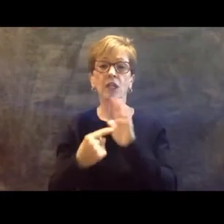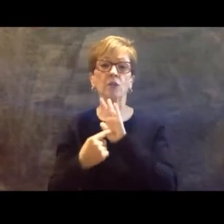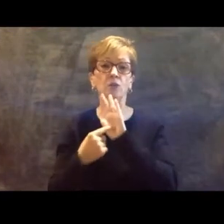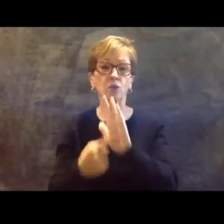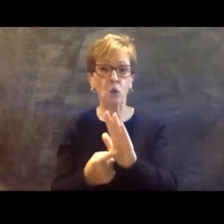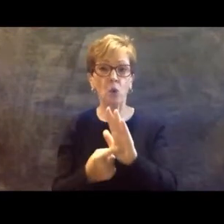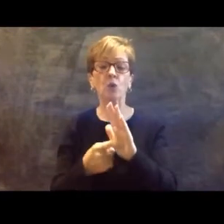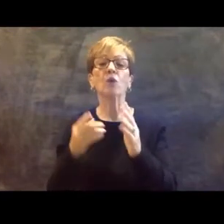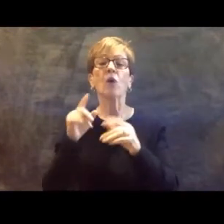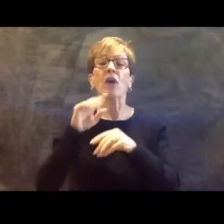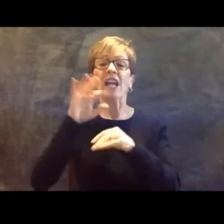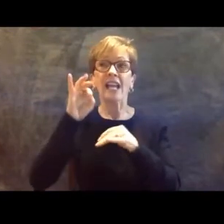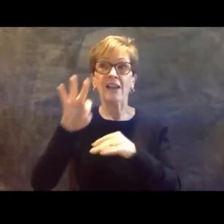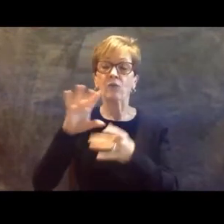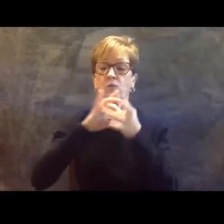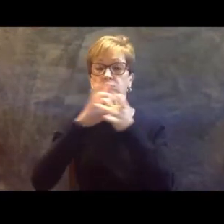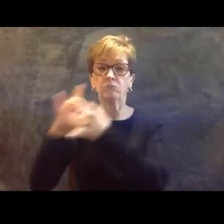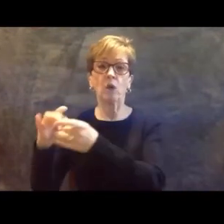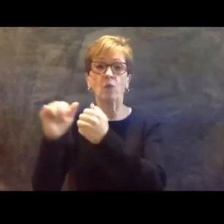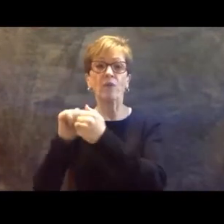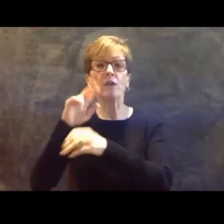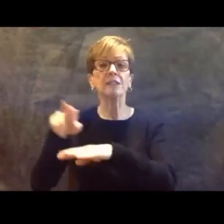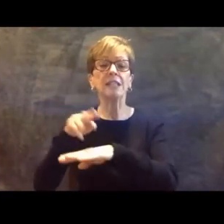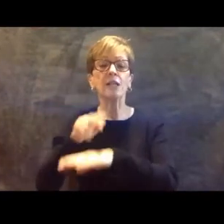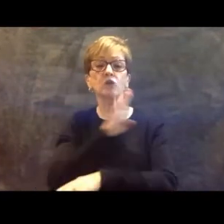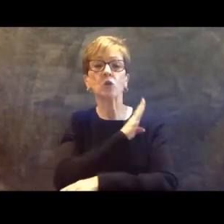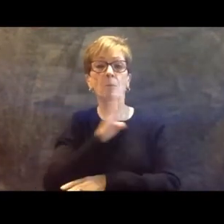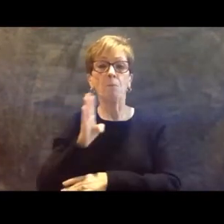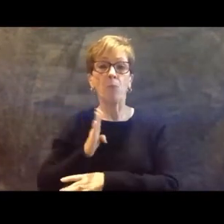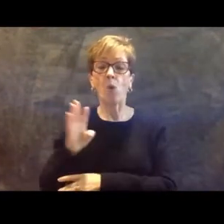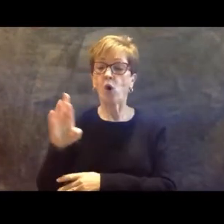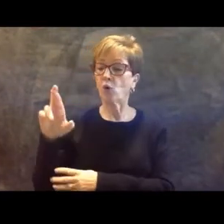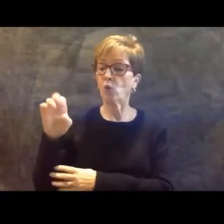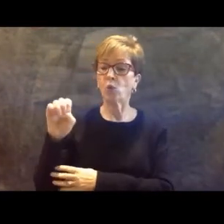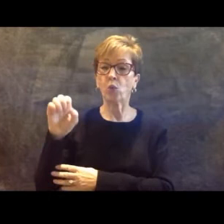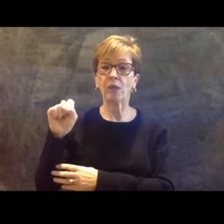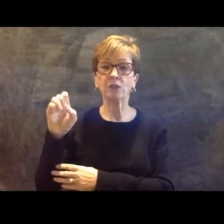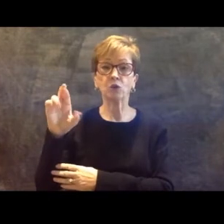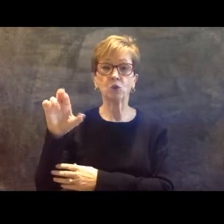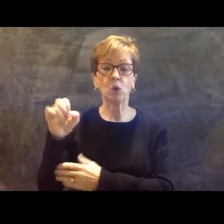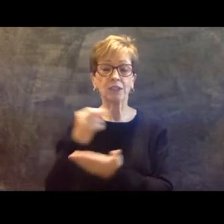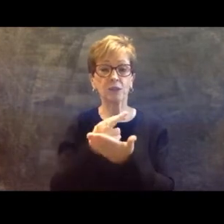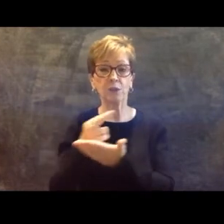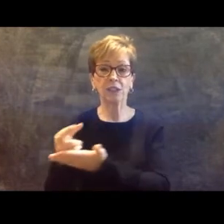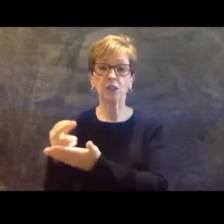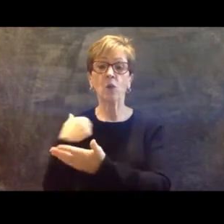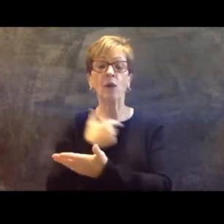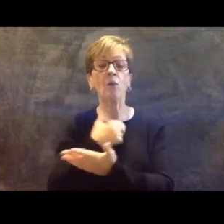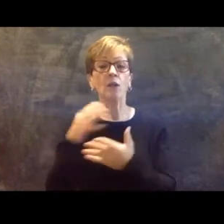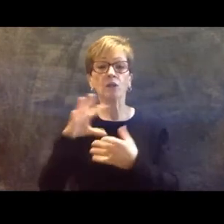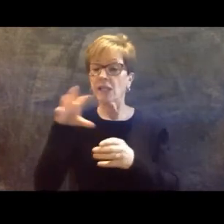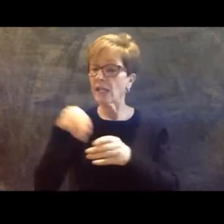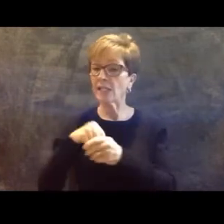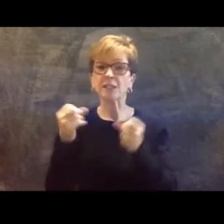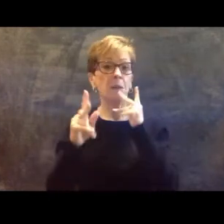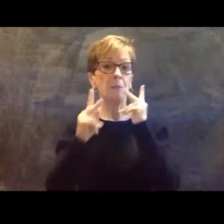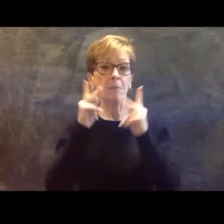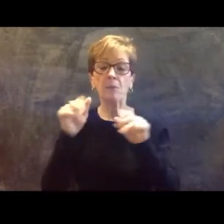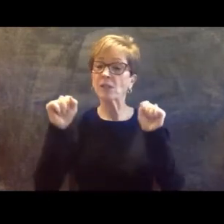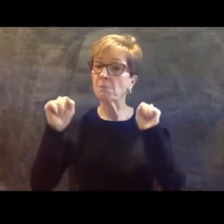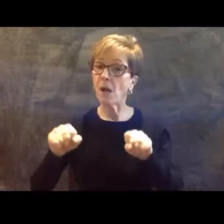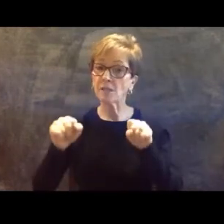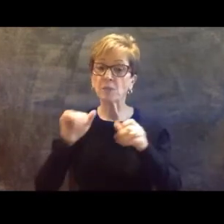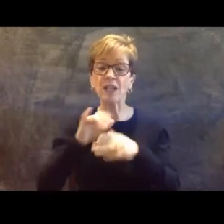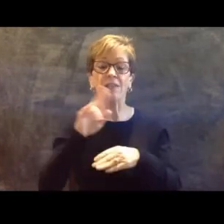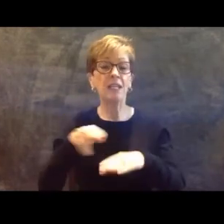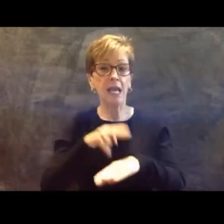board resources. So we want to engage as many people as possible in the national board certification process because